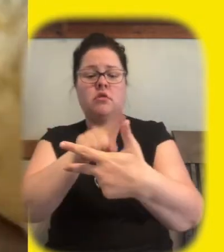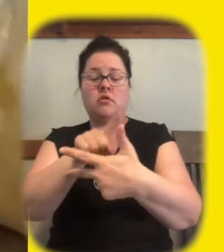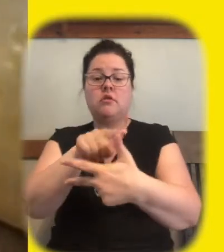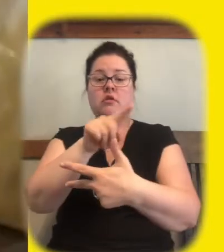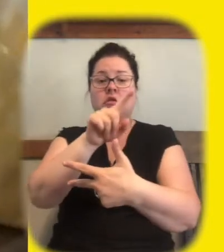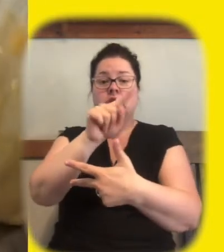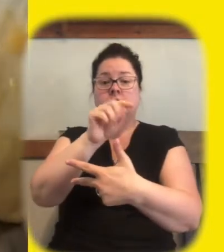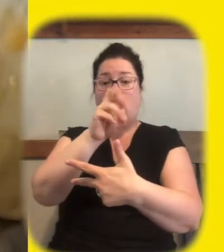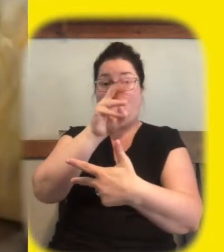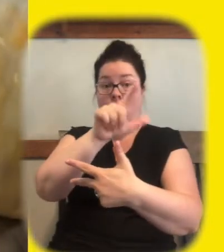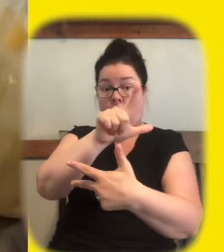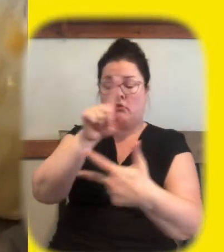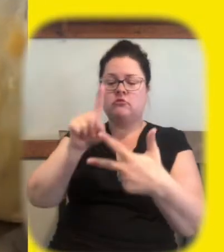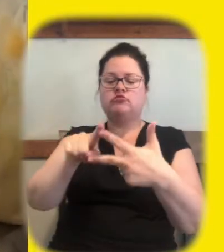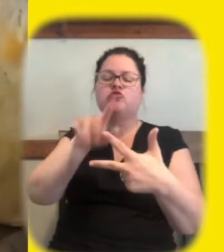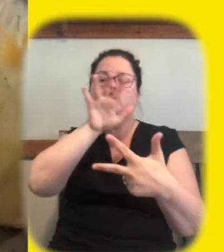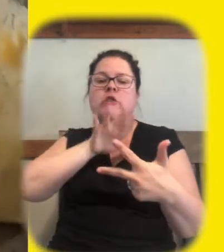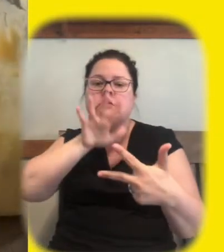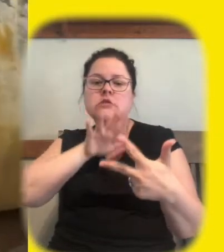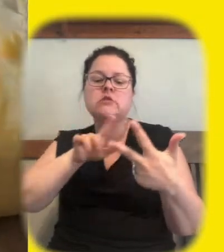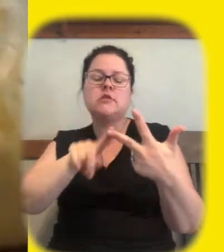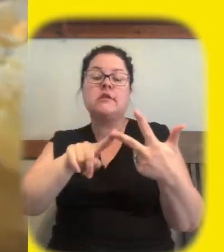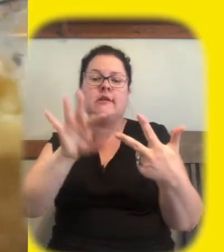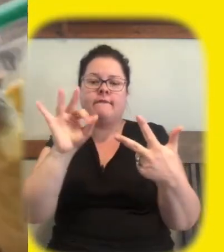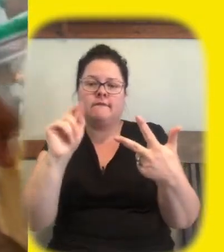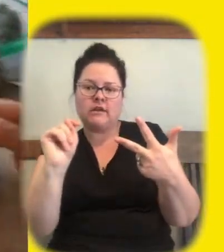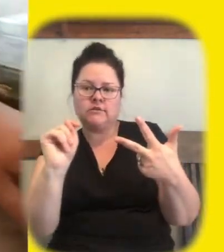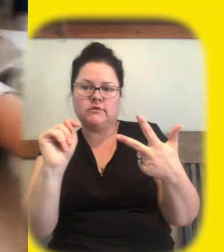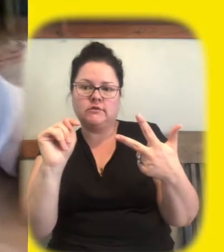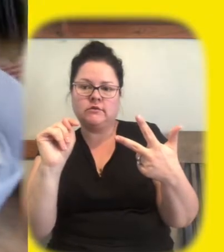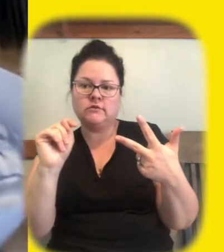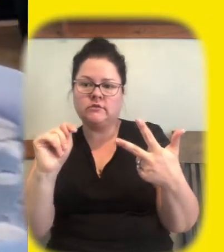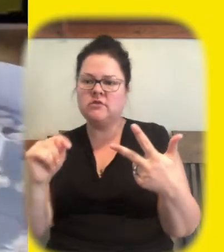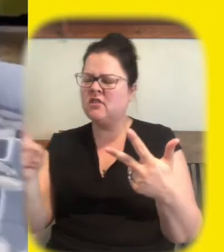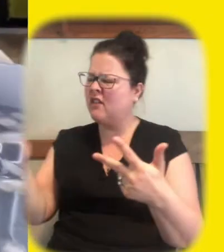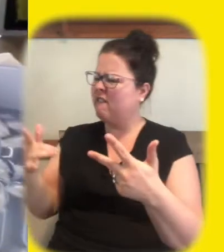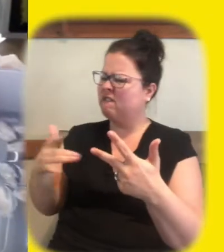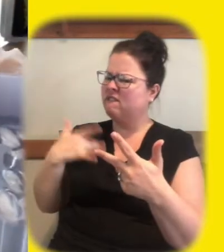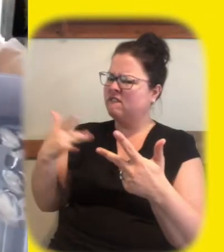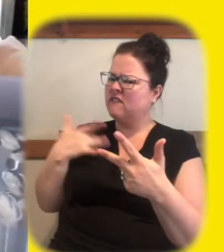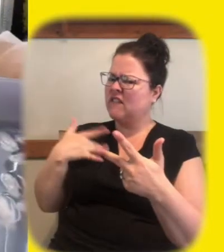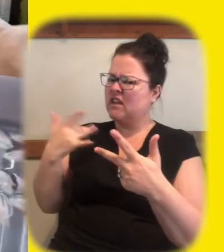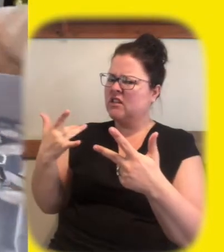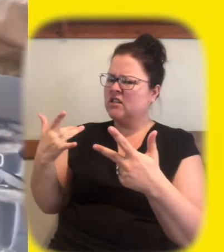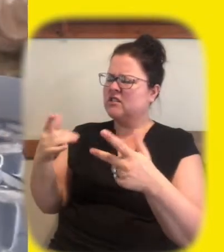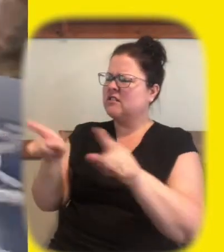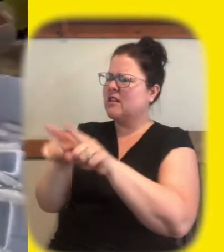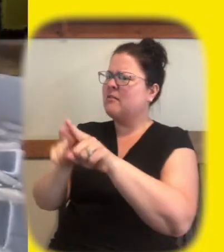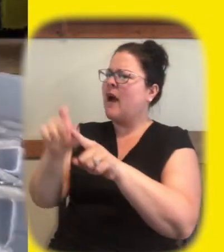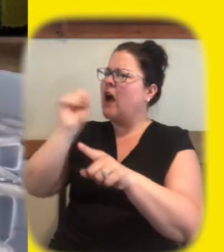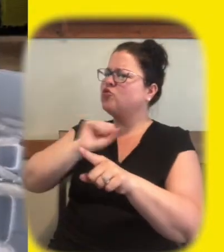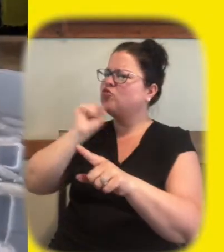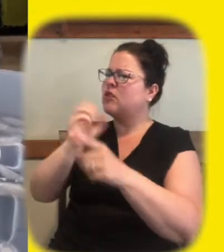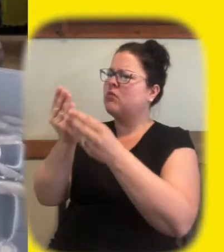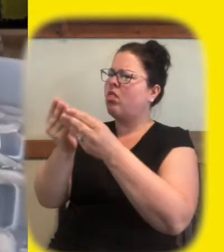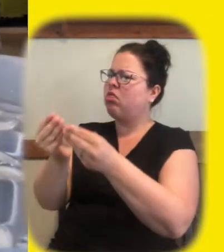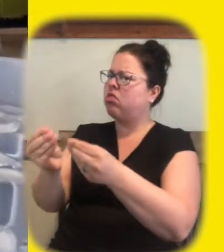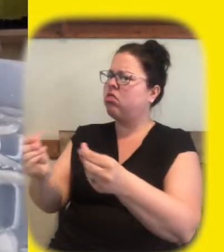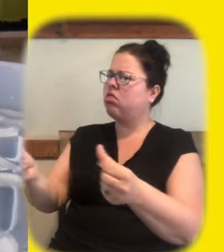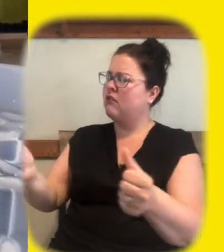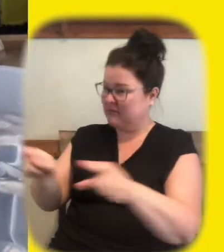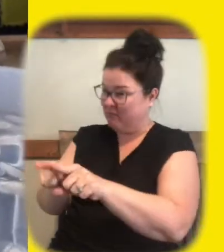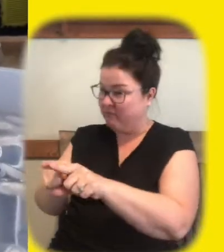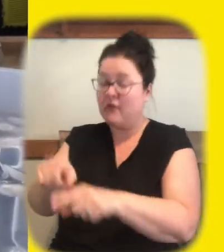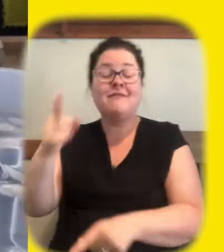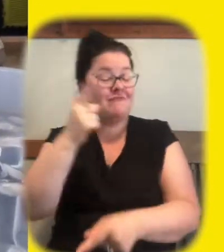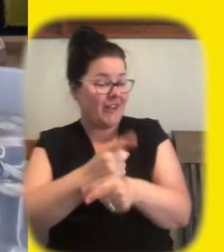grass and some fat which feels like almost fully melted ice cream yeah it does that's right so